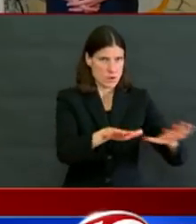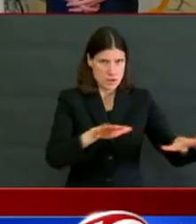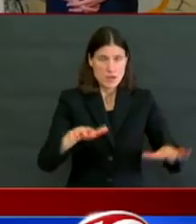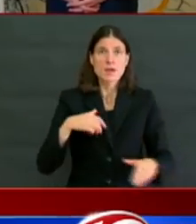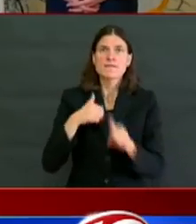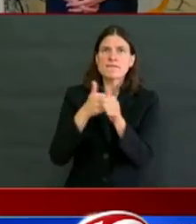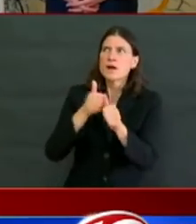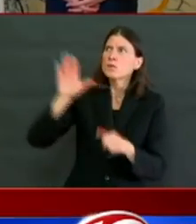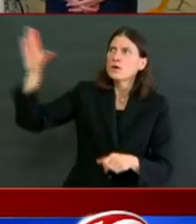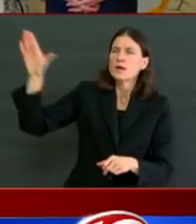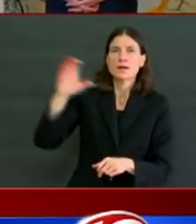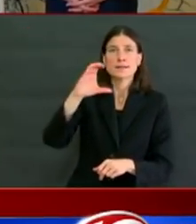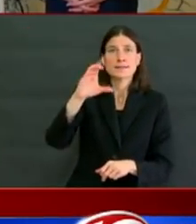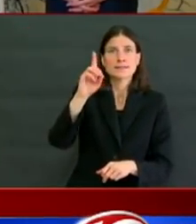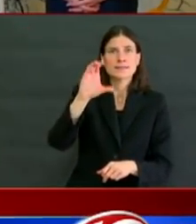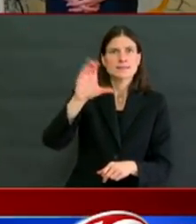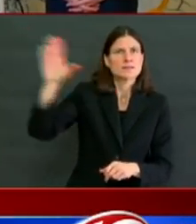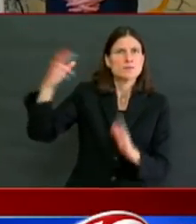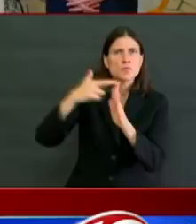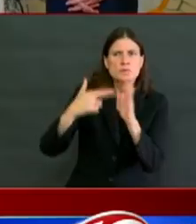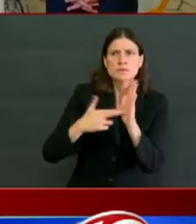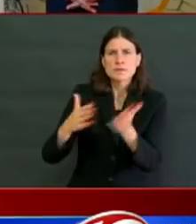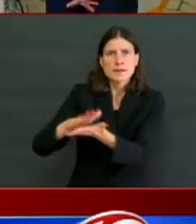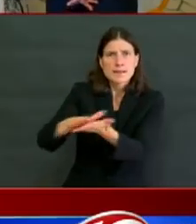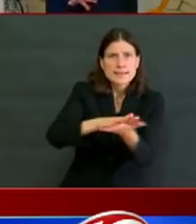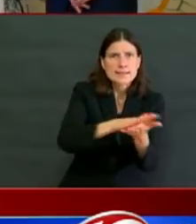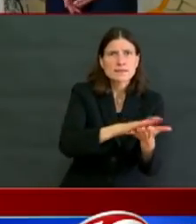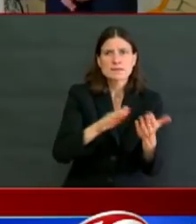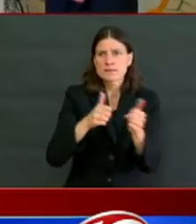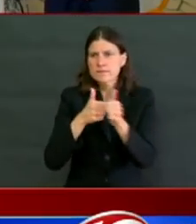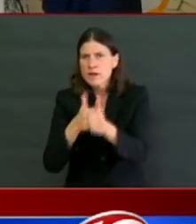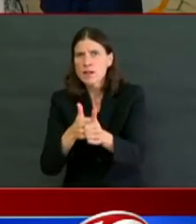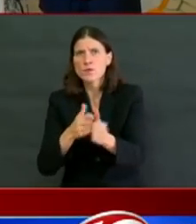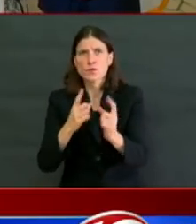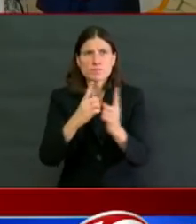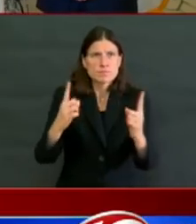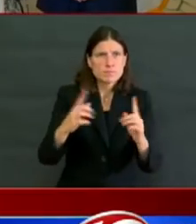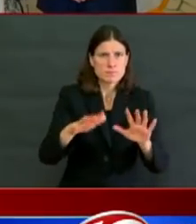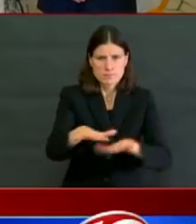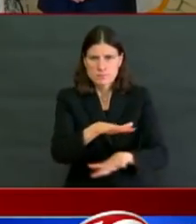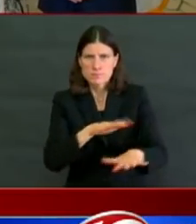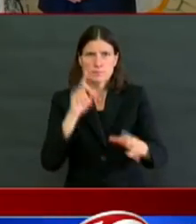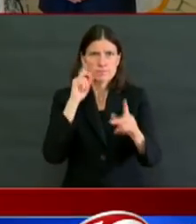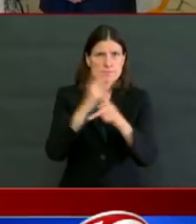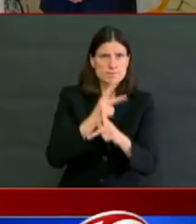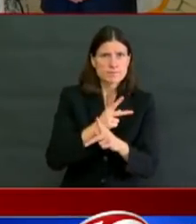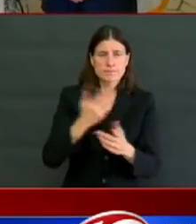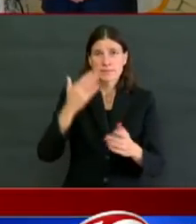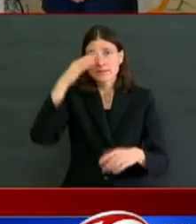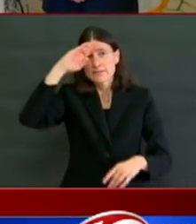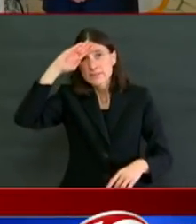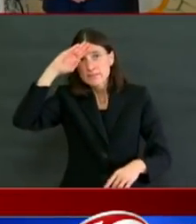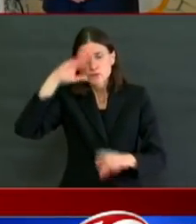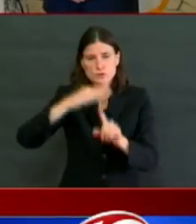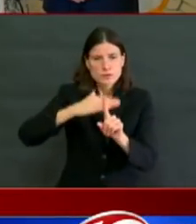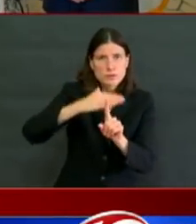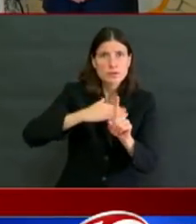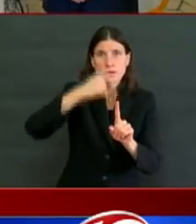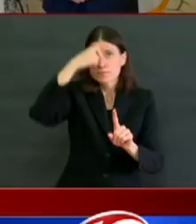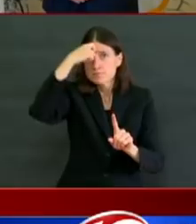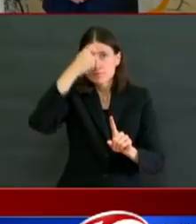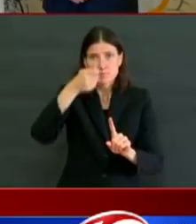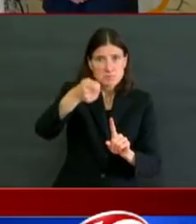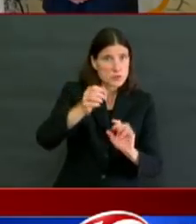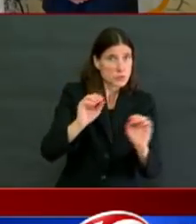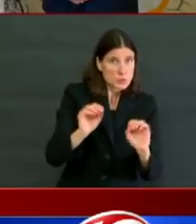kids, a whole bunch of new design features so that we can keep everybody as safe as